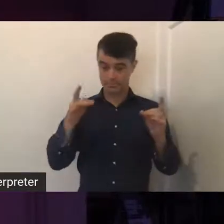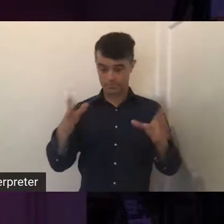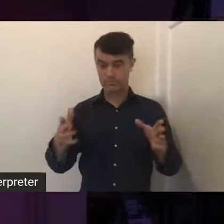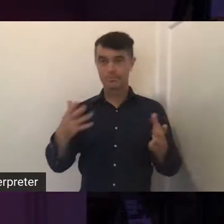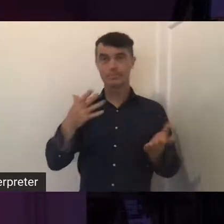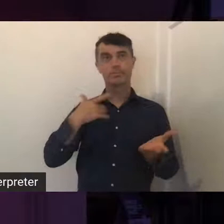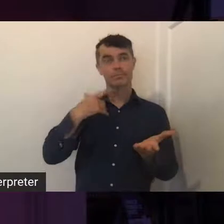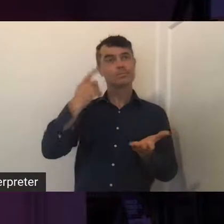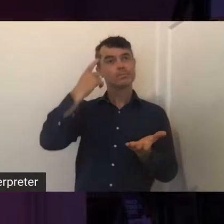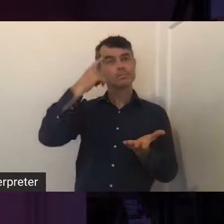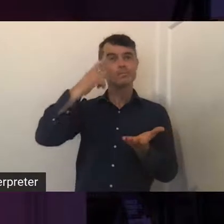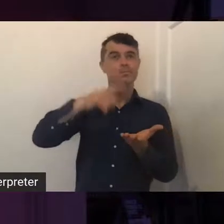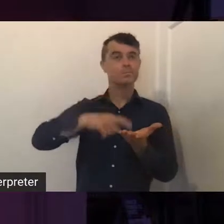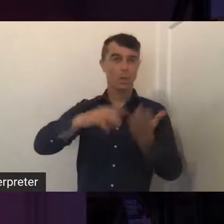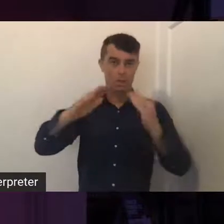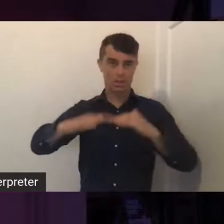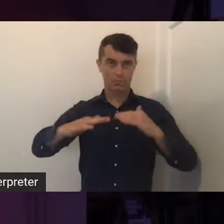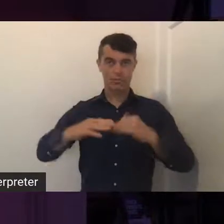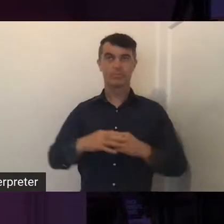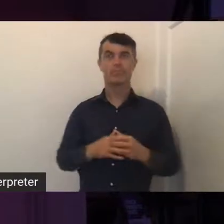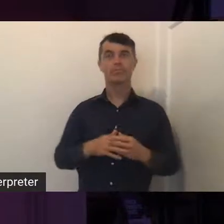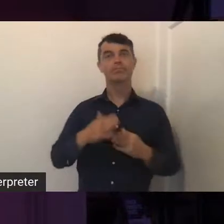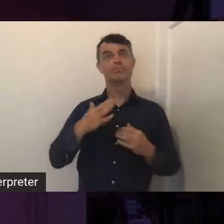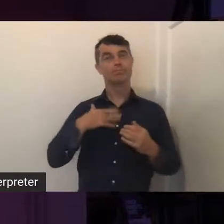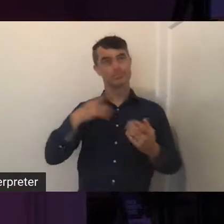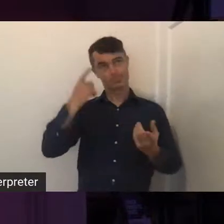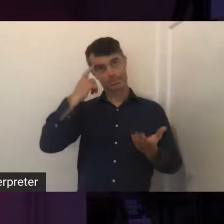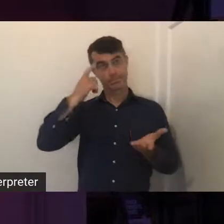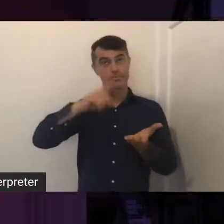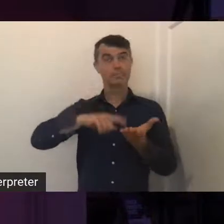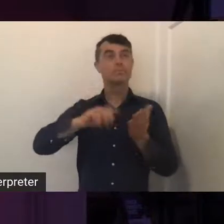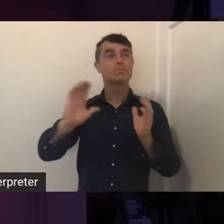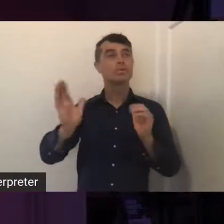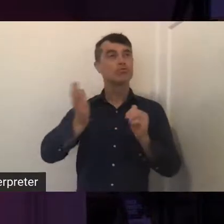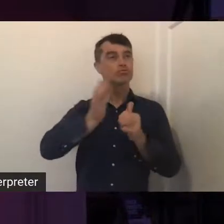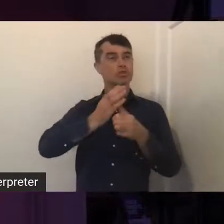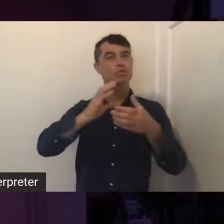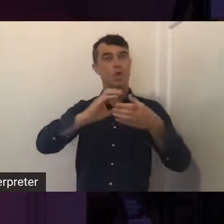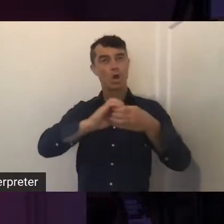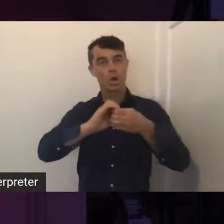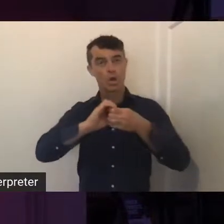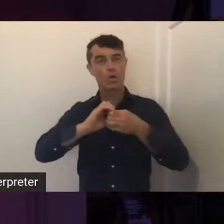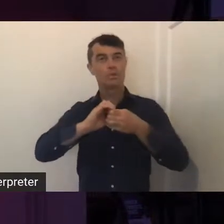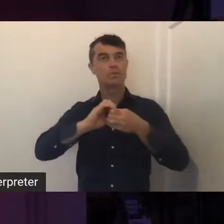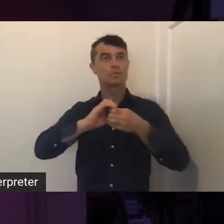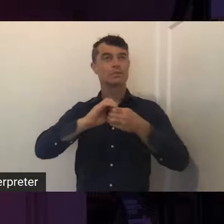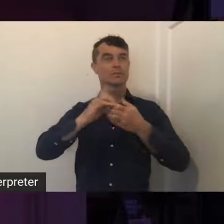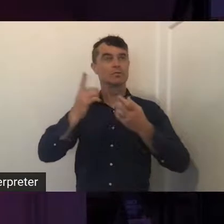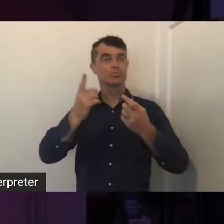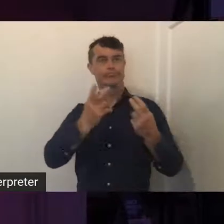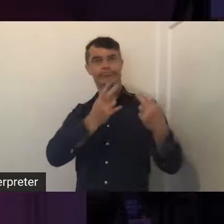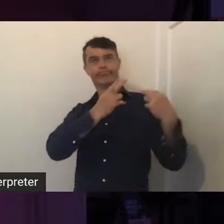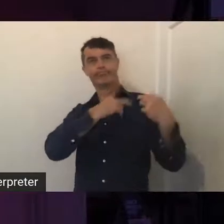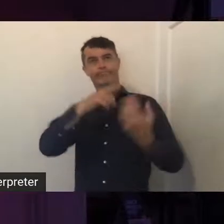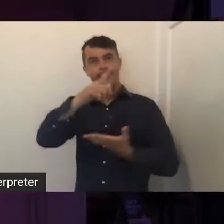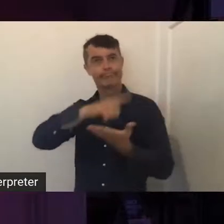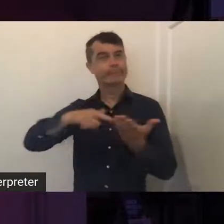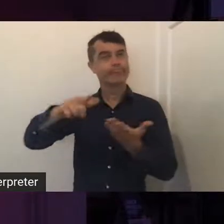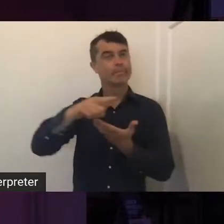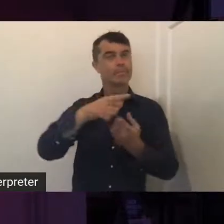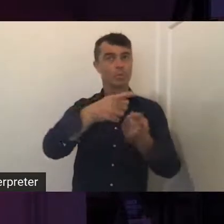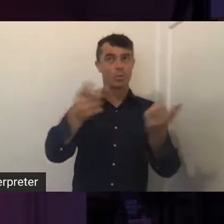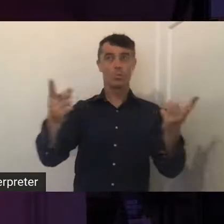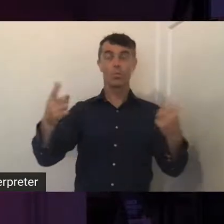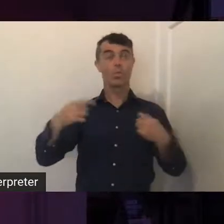of country. I'd like to acknowledge the traditional owners and custodians of the land on which we all virtually